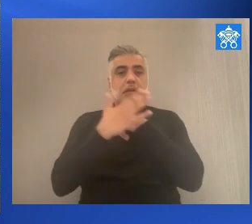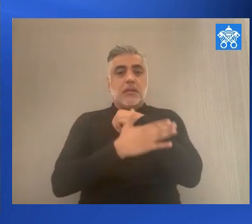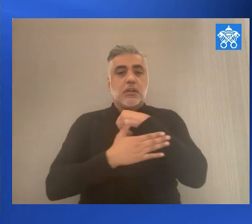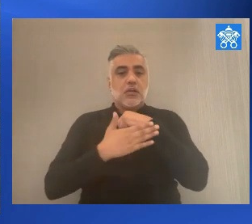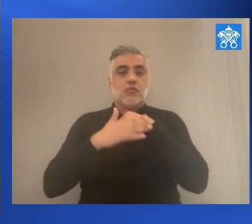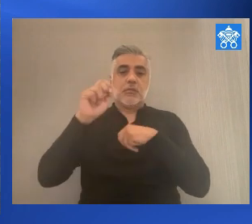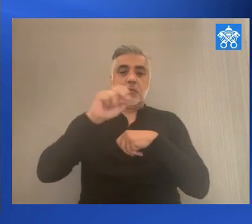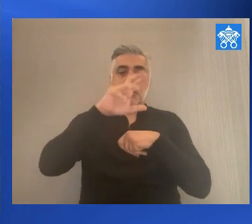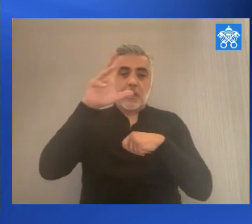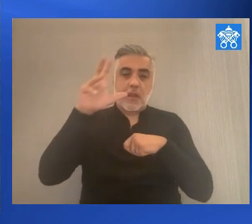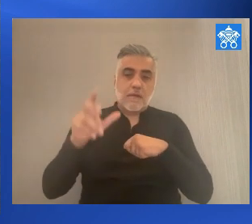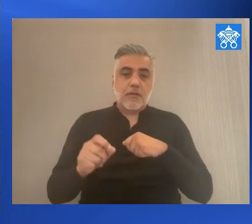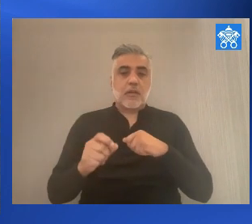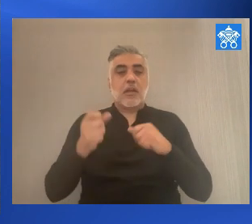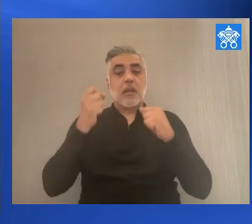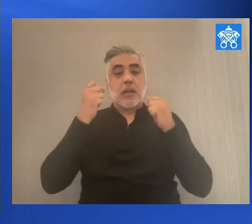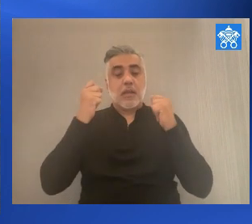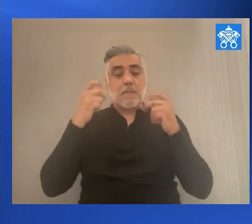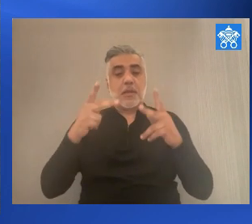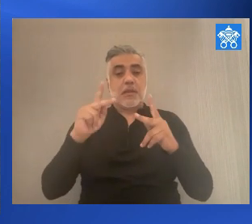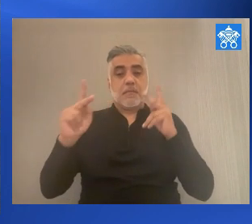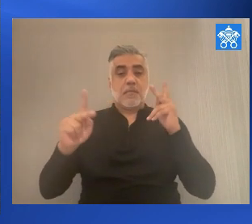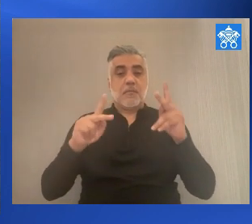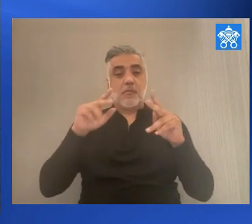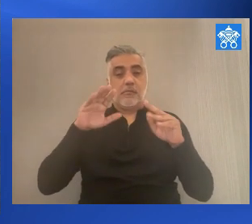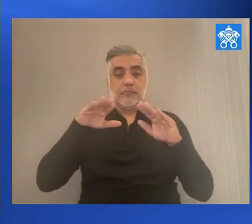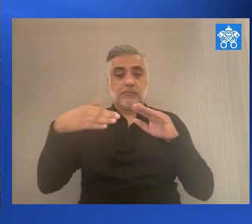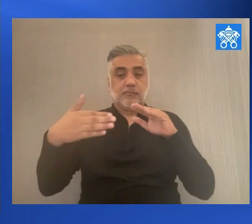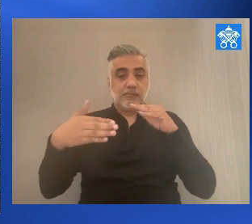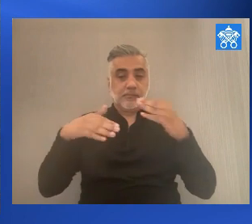countries and many of those who are being